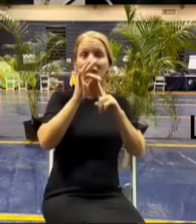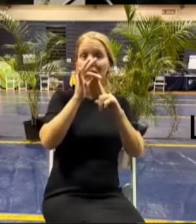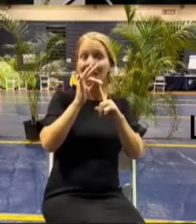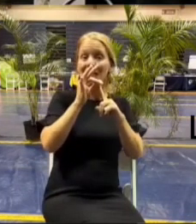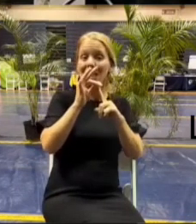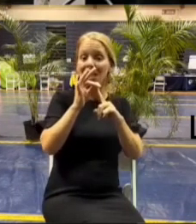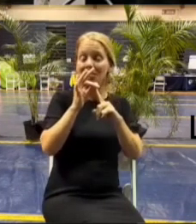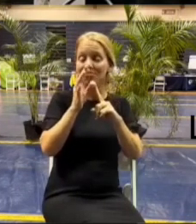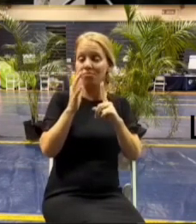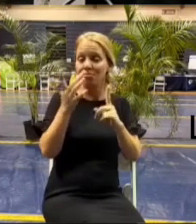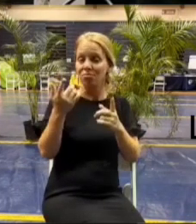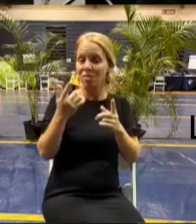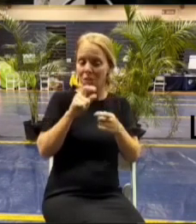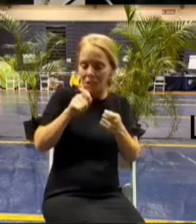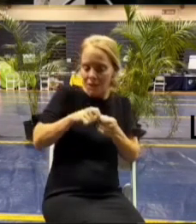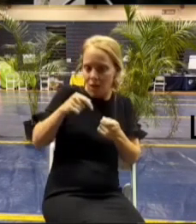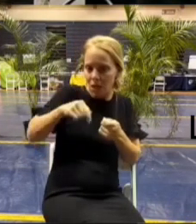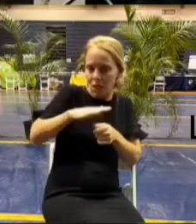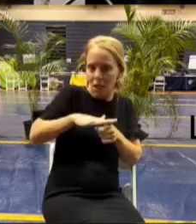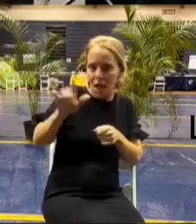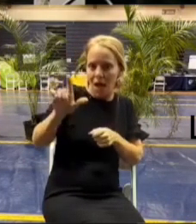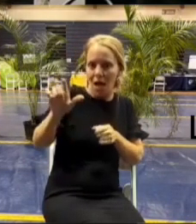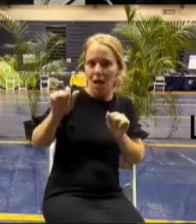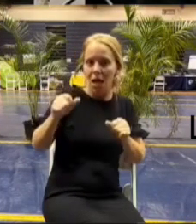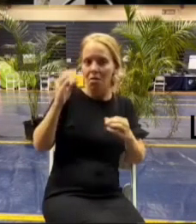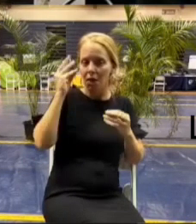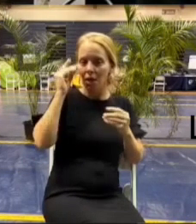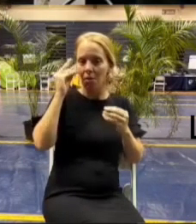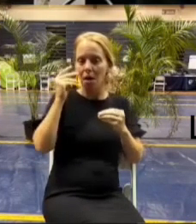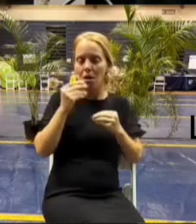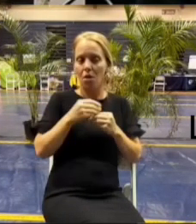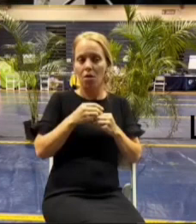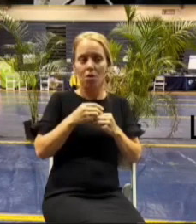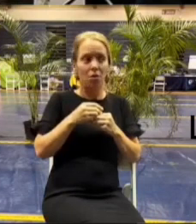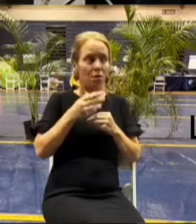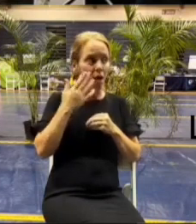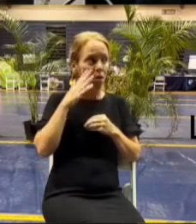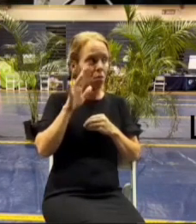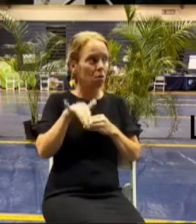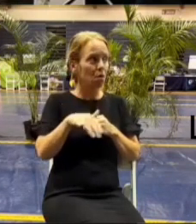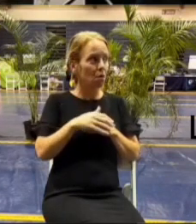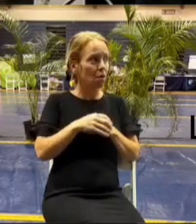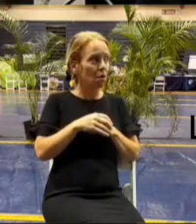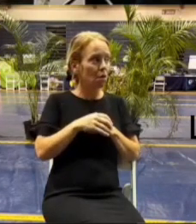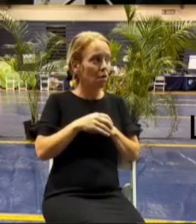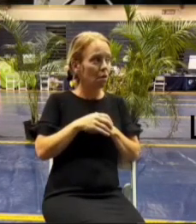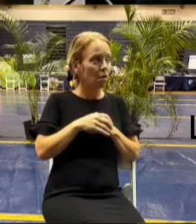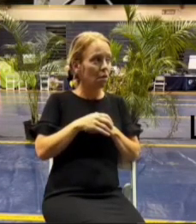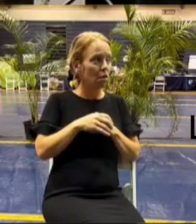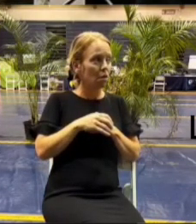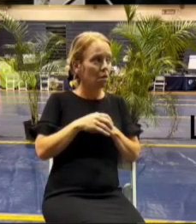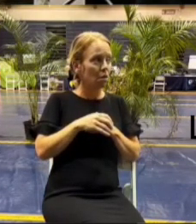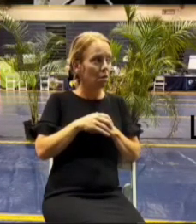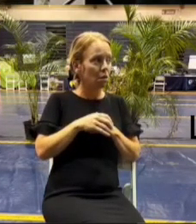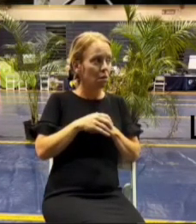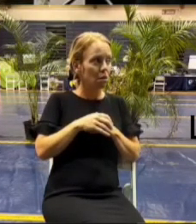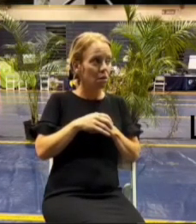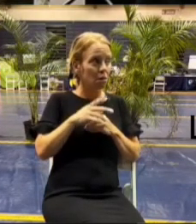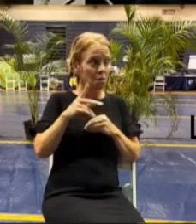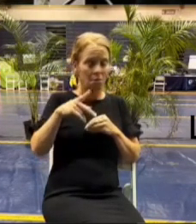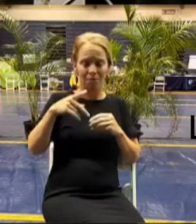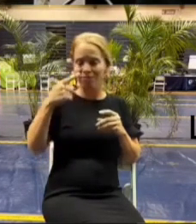to to line that could be considered i don't know what that is um say that again lay plastic